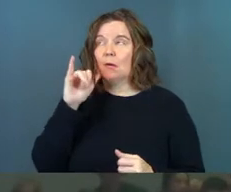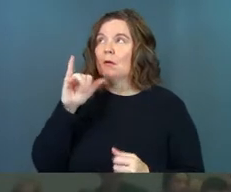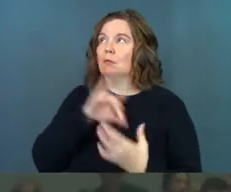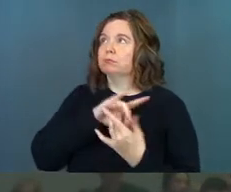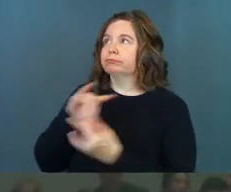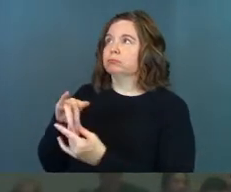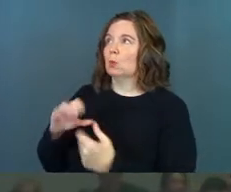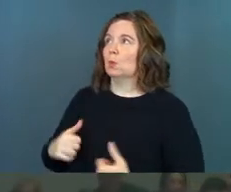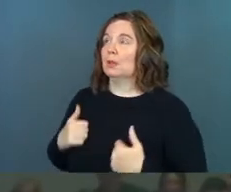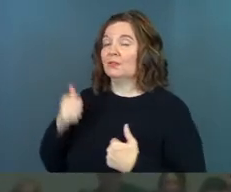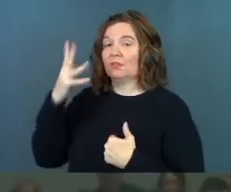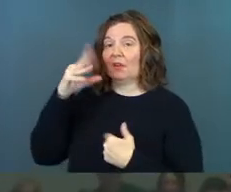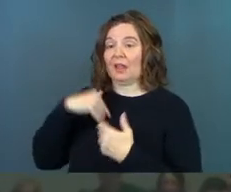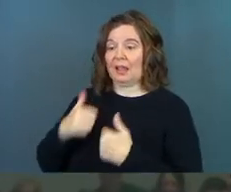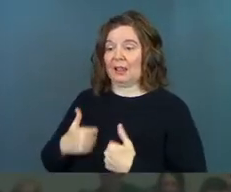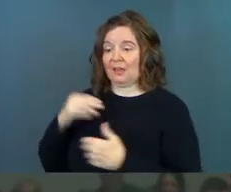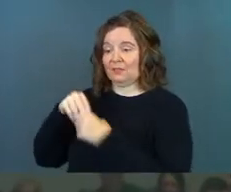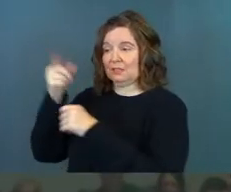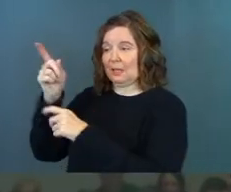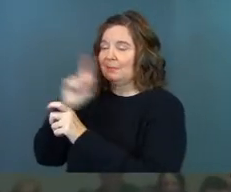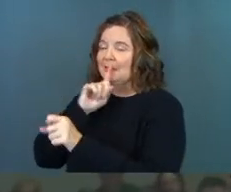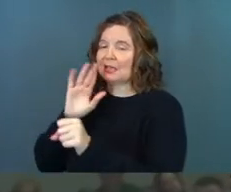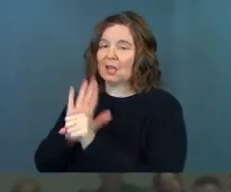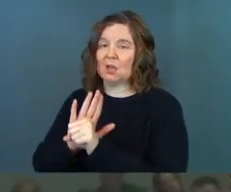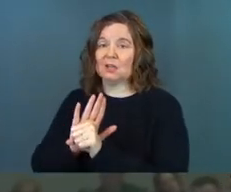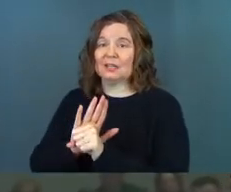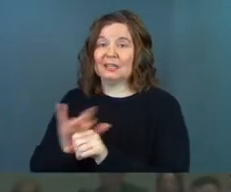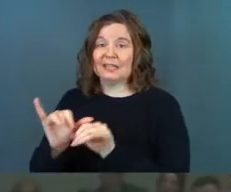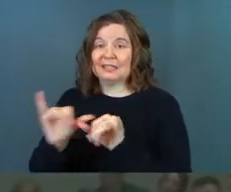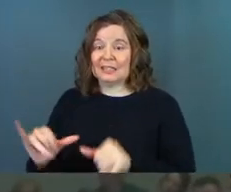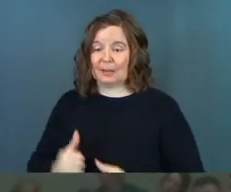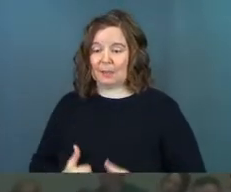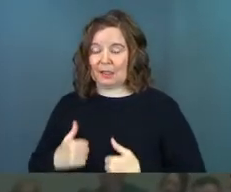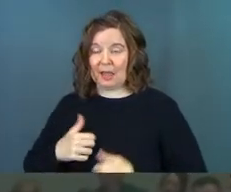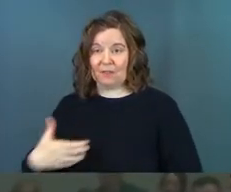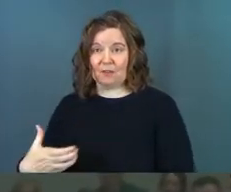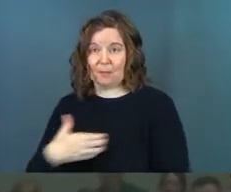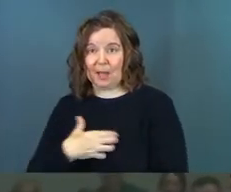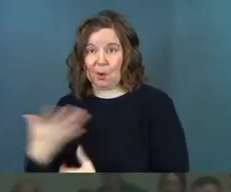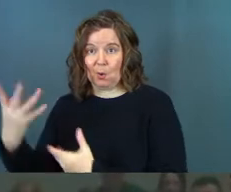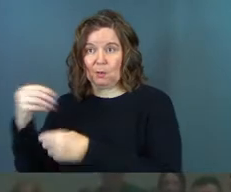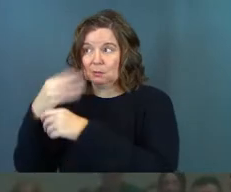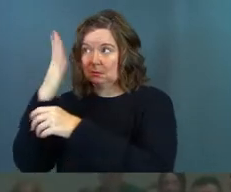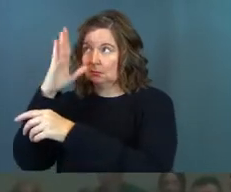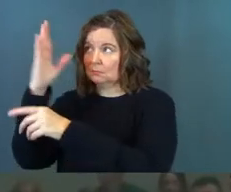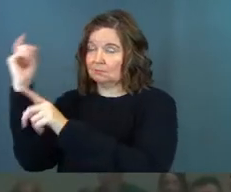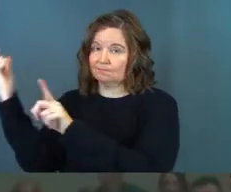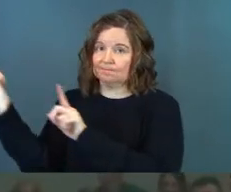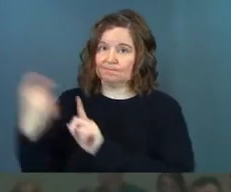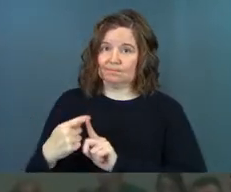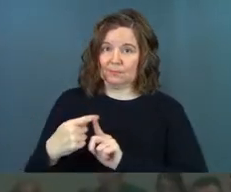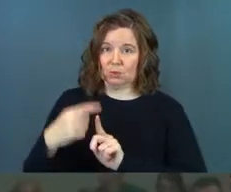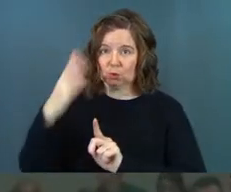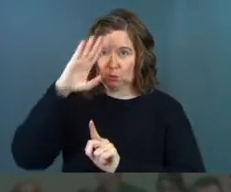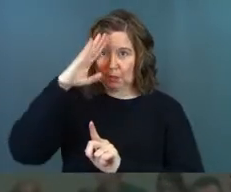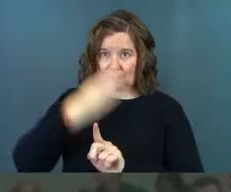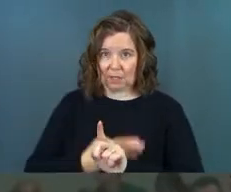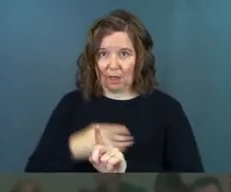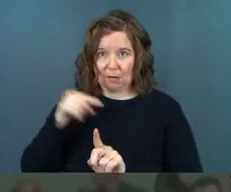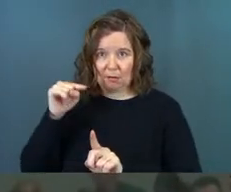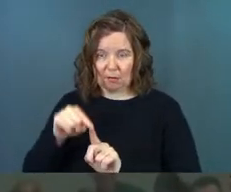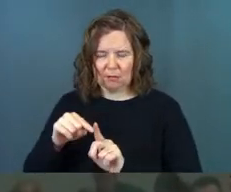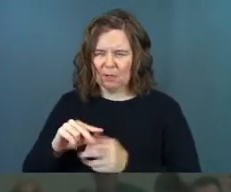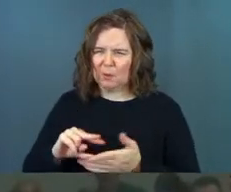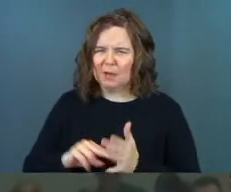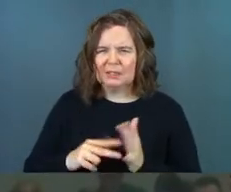The Father has life in himself and he is guaranteed that the same life-giving power to the Son. What does that